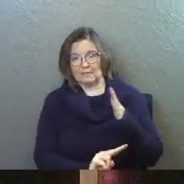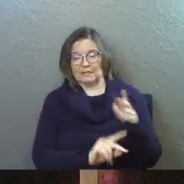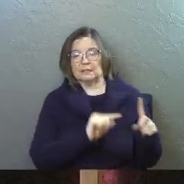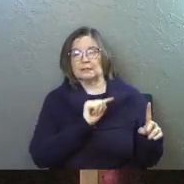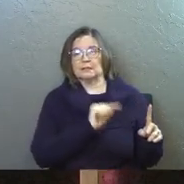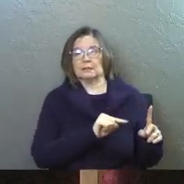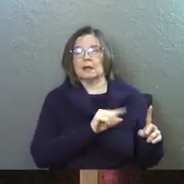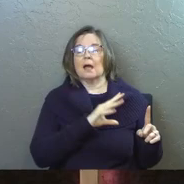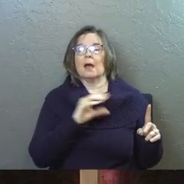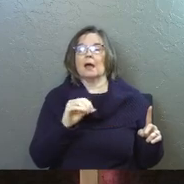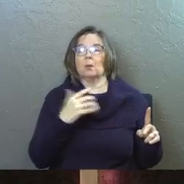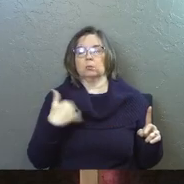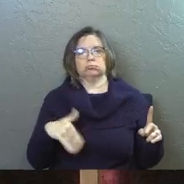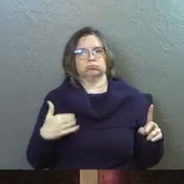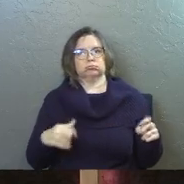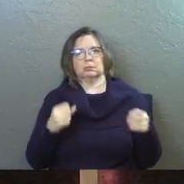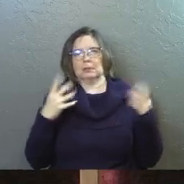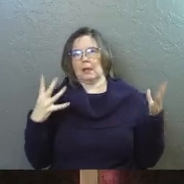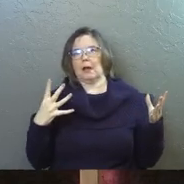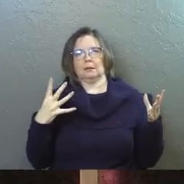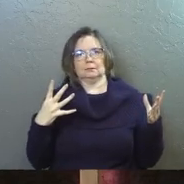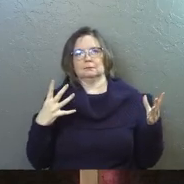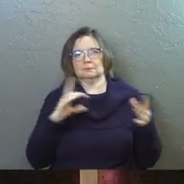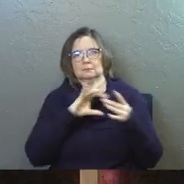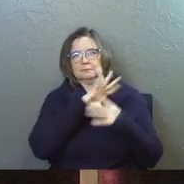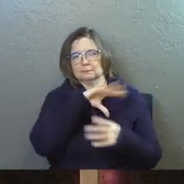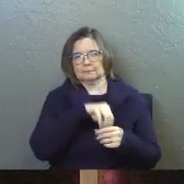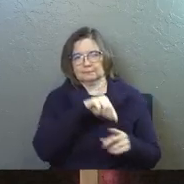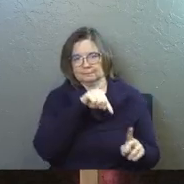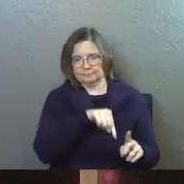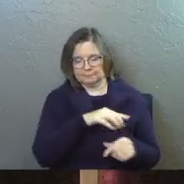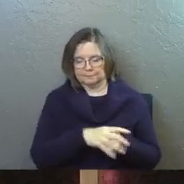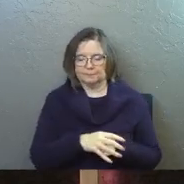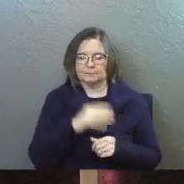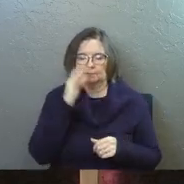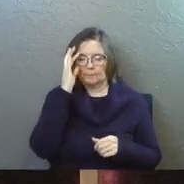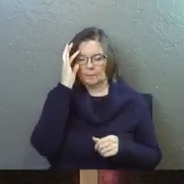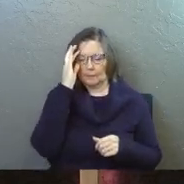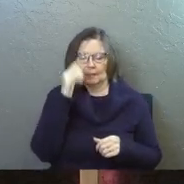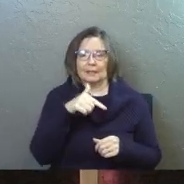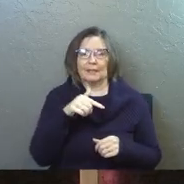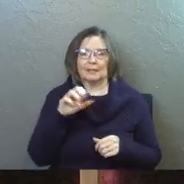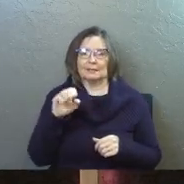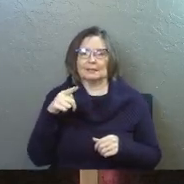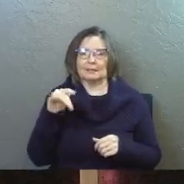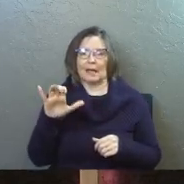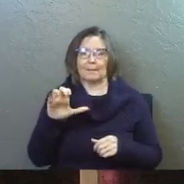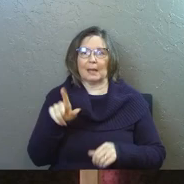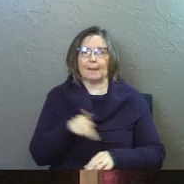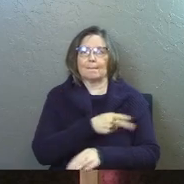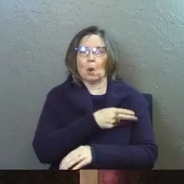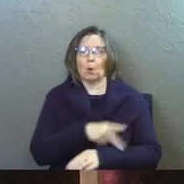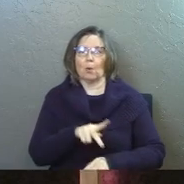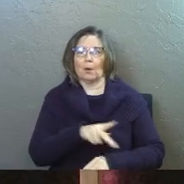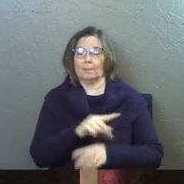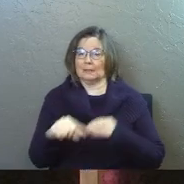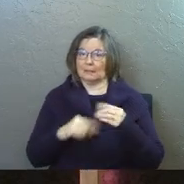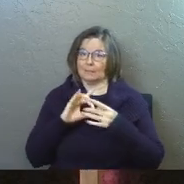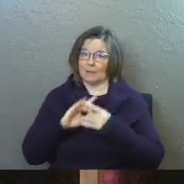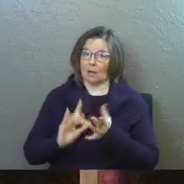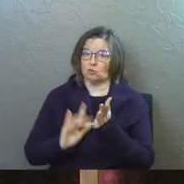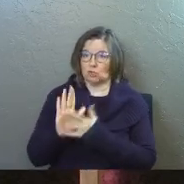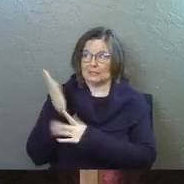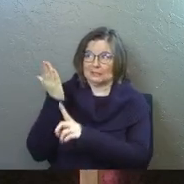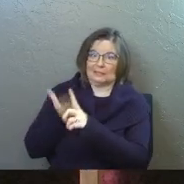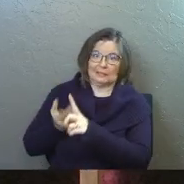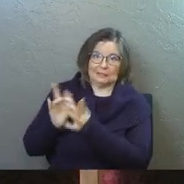And, uh, man, there's a whole lot to it. Um, this is an epic poem. It's about Jesus. It's